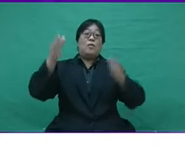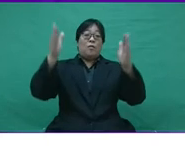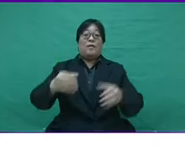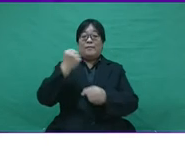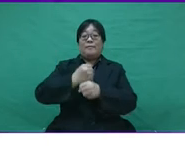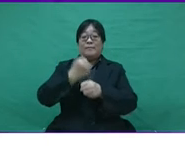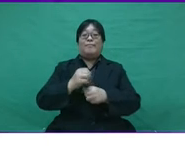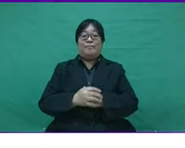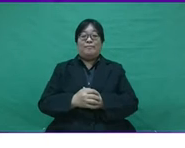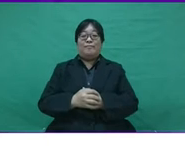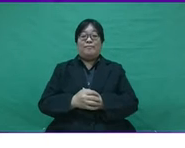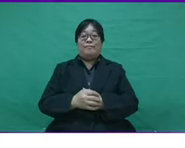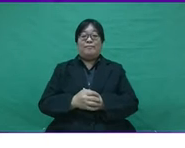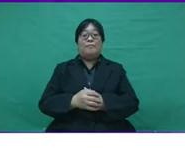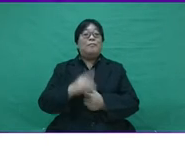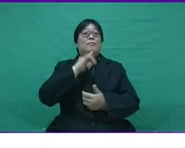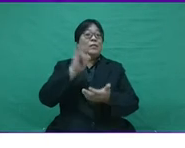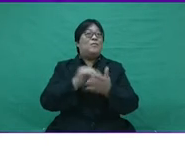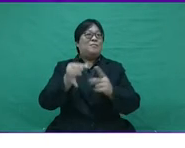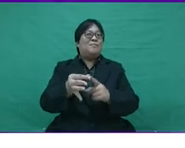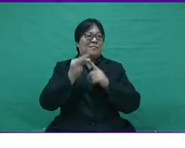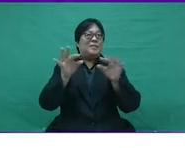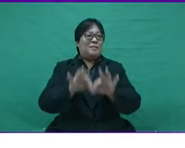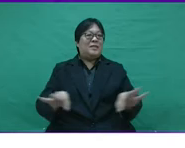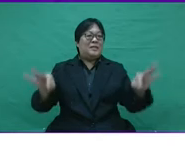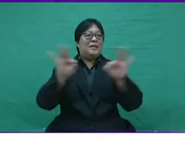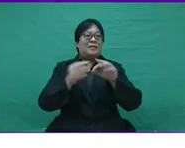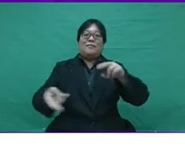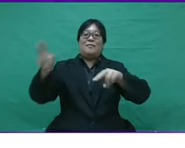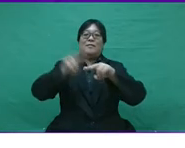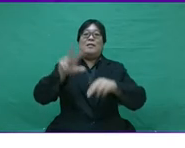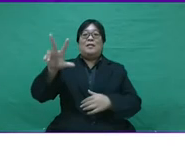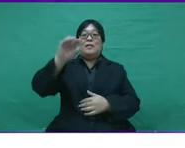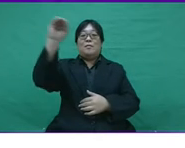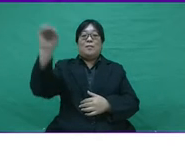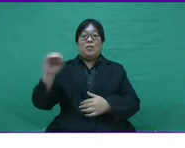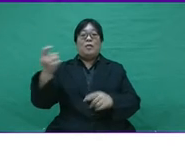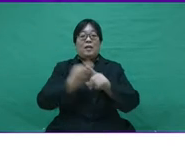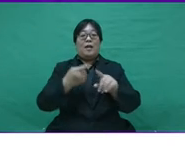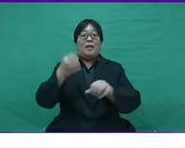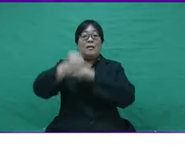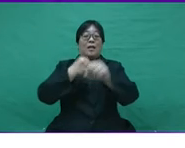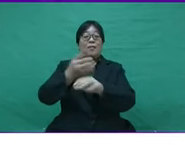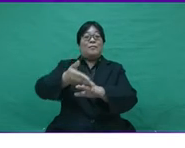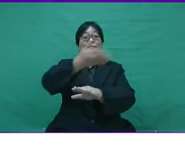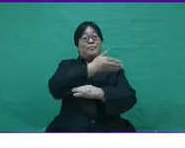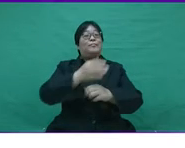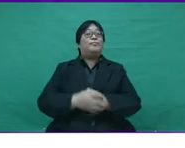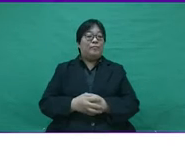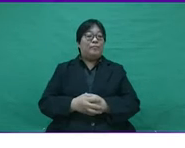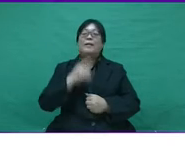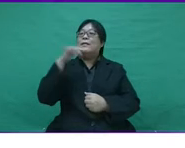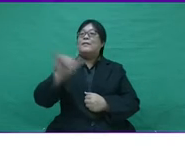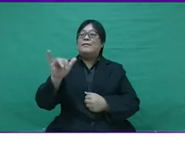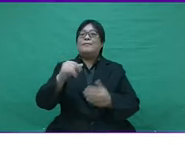about 7.3 million people significantly significant in an increase of 3